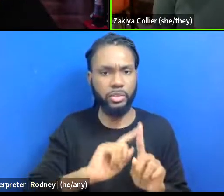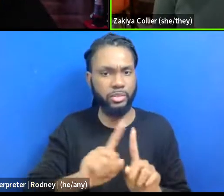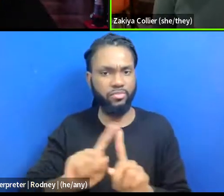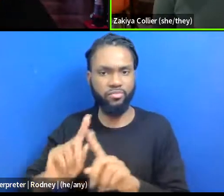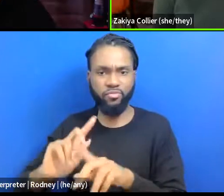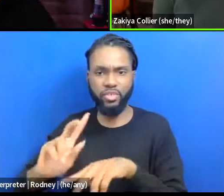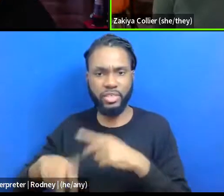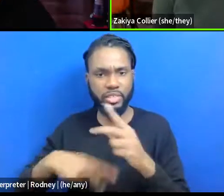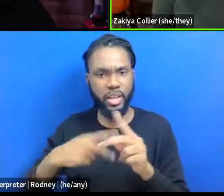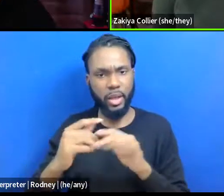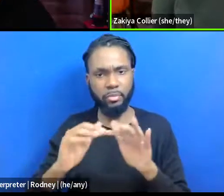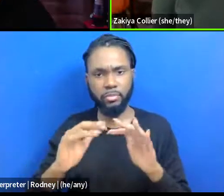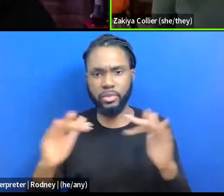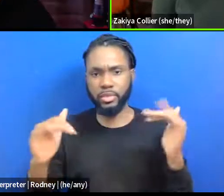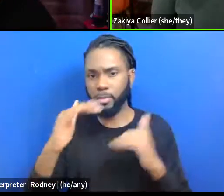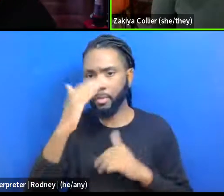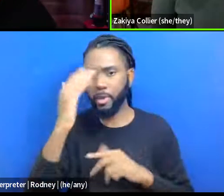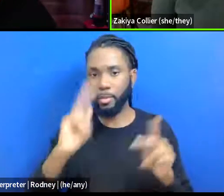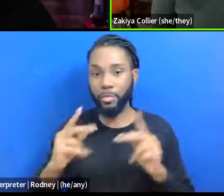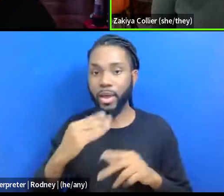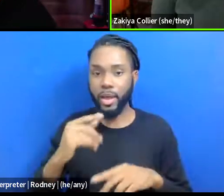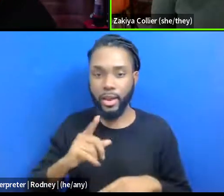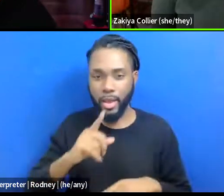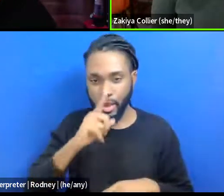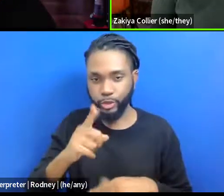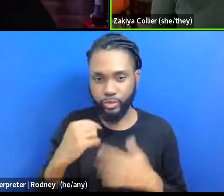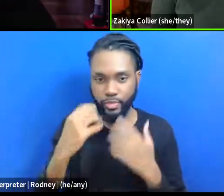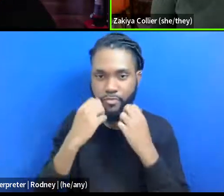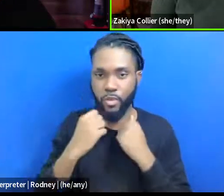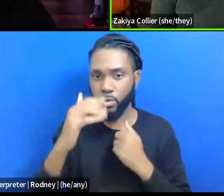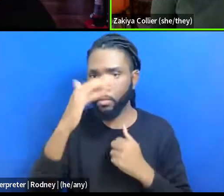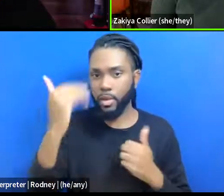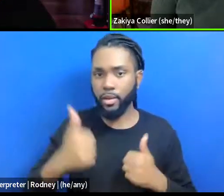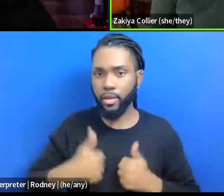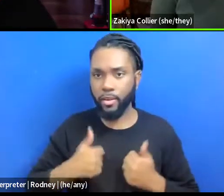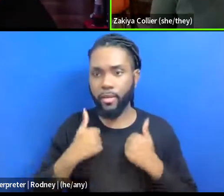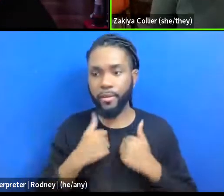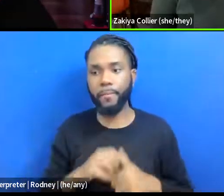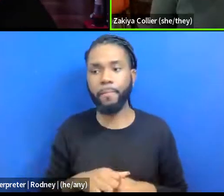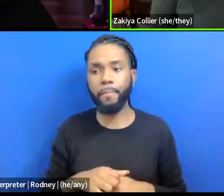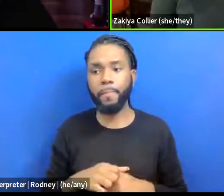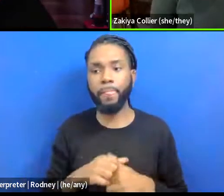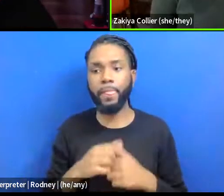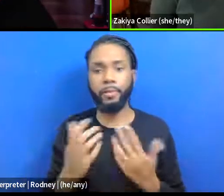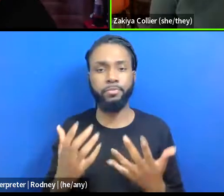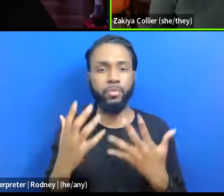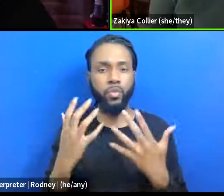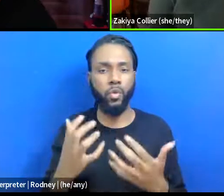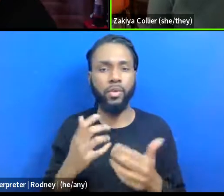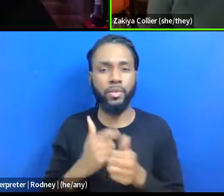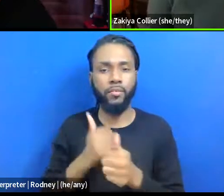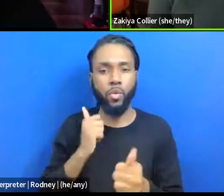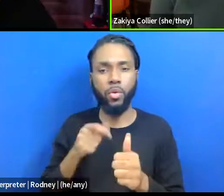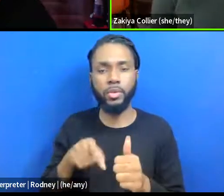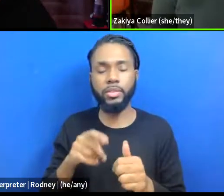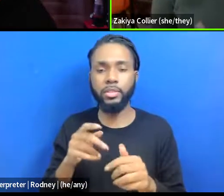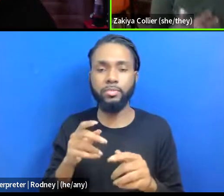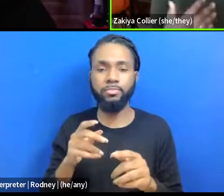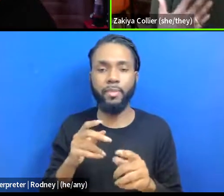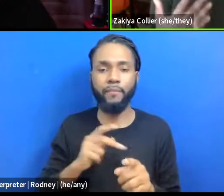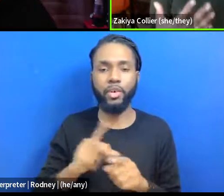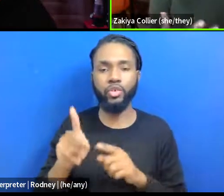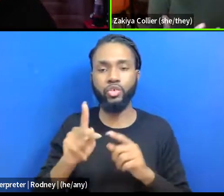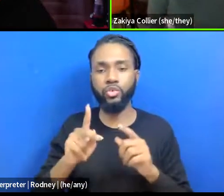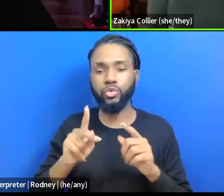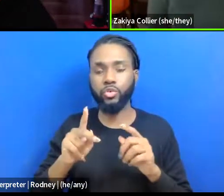actually value Black life. Um, and so wanting to, sort of, avoid this professional opportunism of,